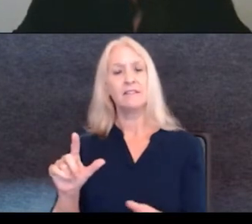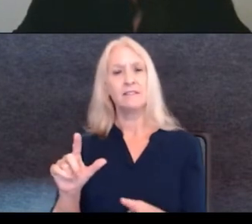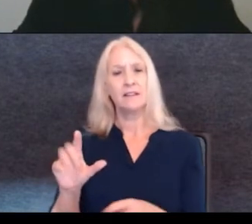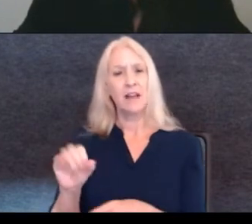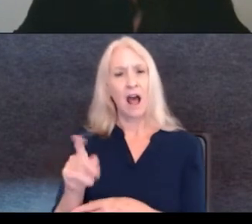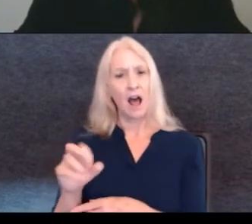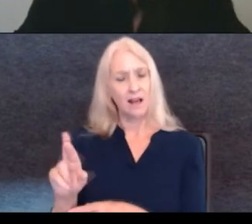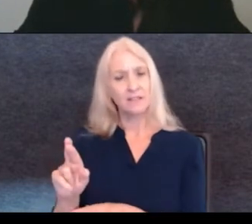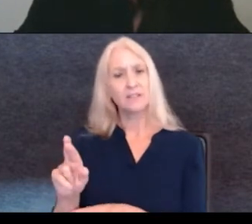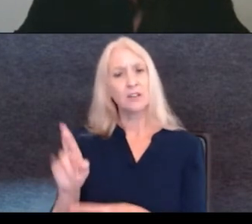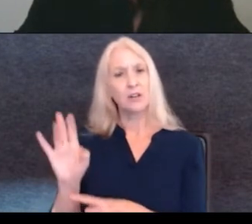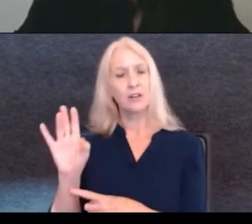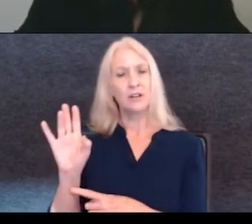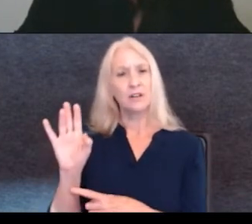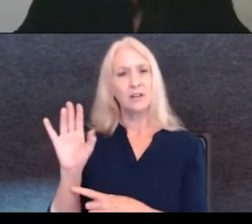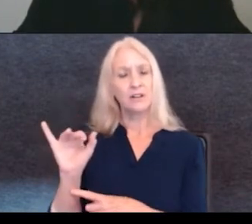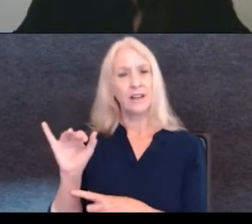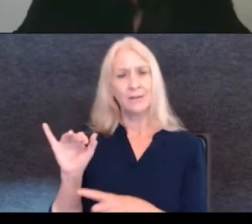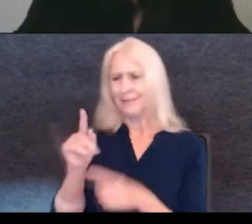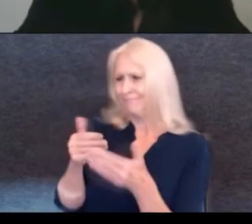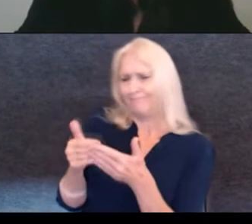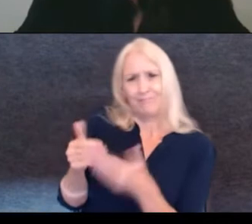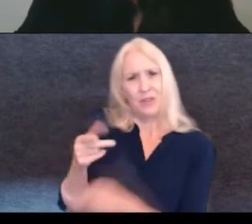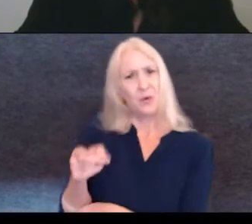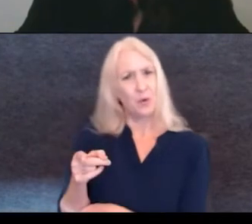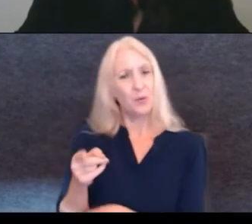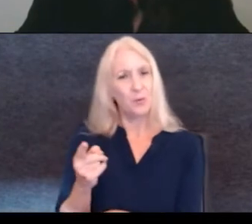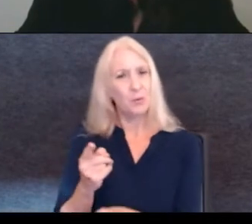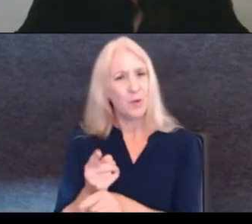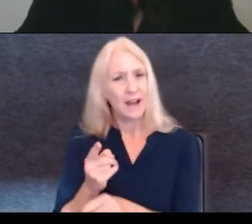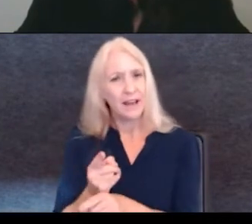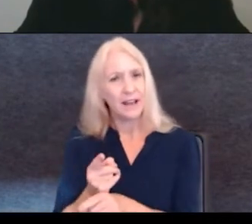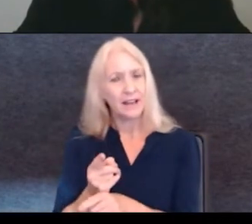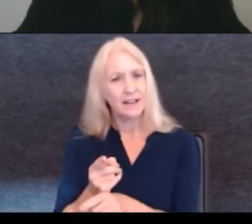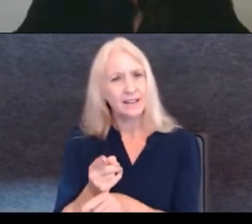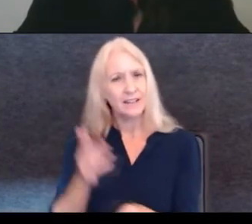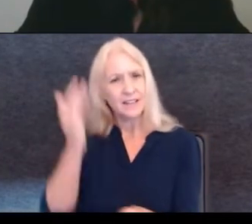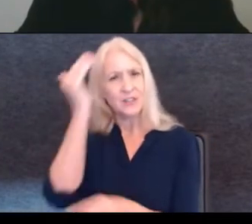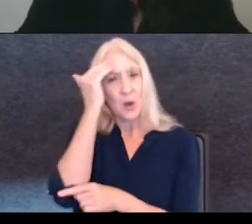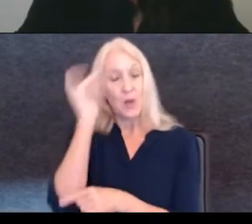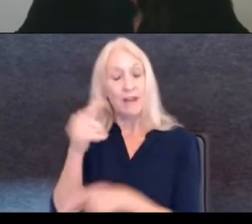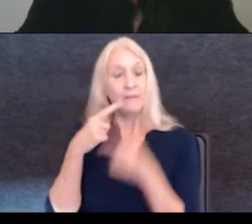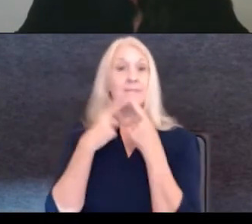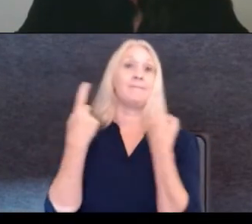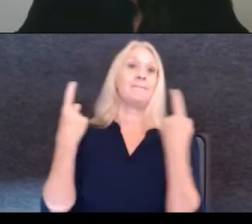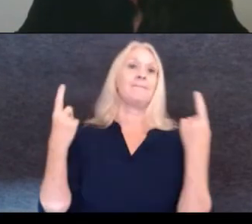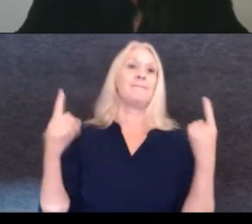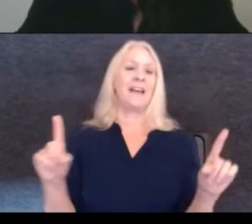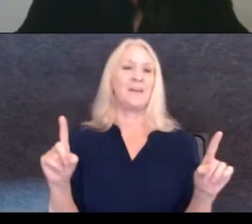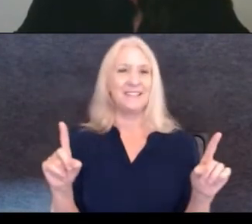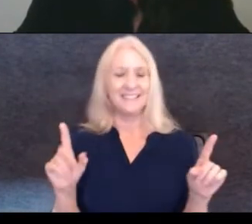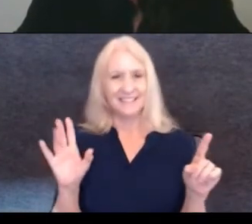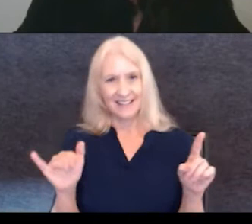it was your outside your backyard in a way. So did you know how famous that was and how famous, what kind of